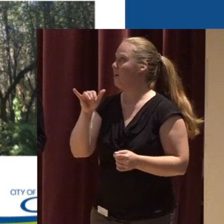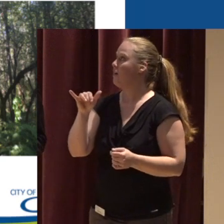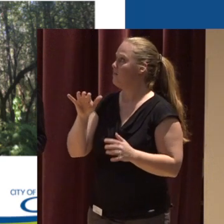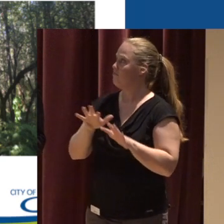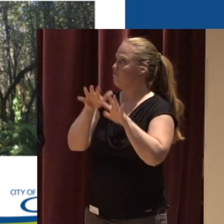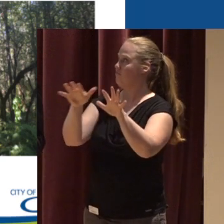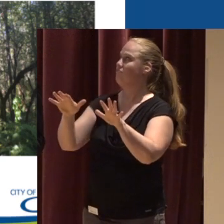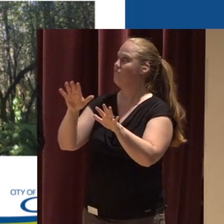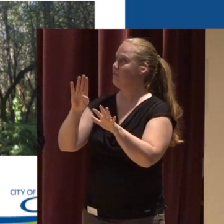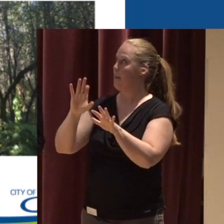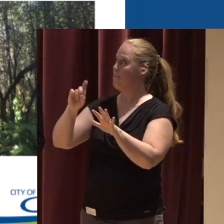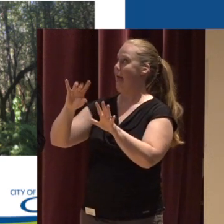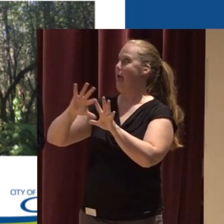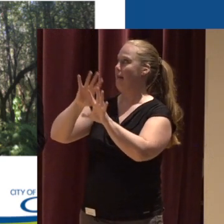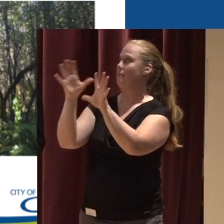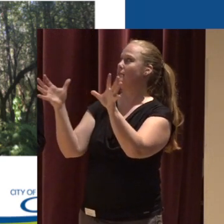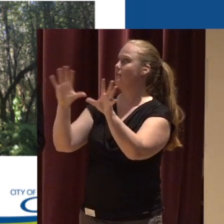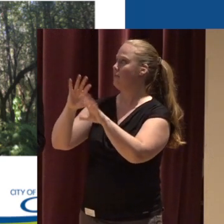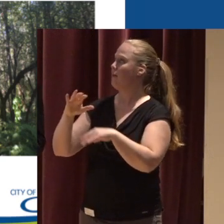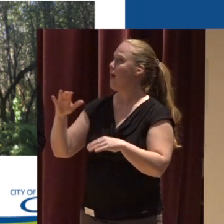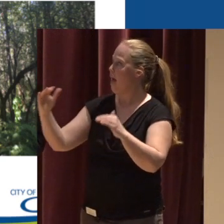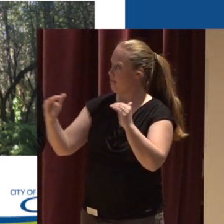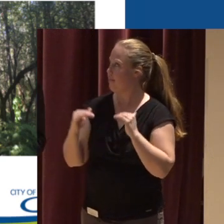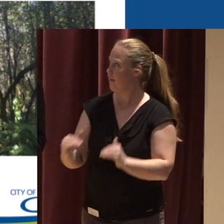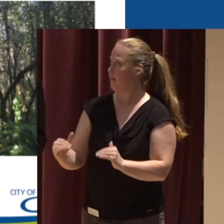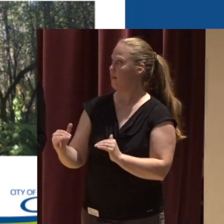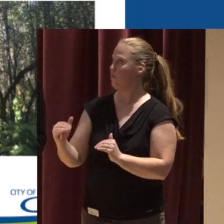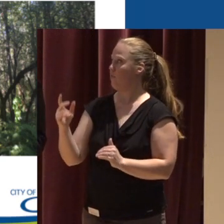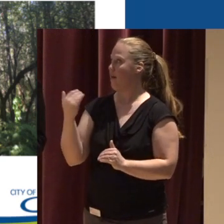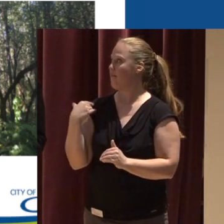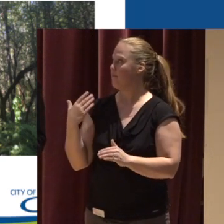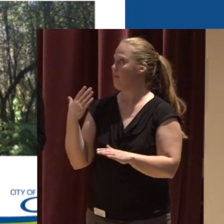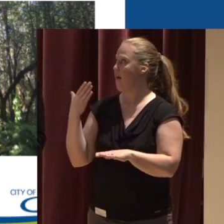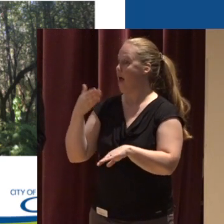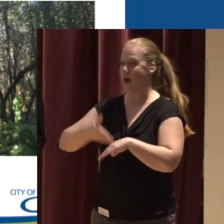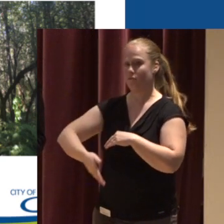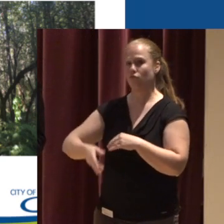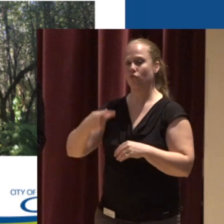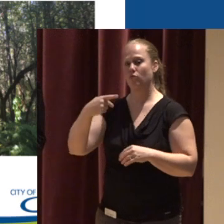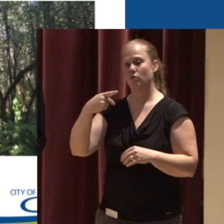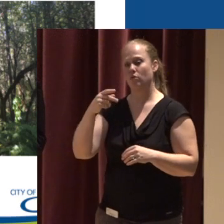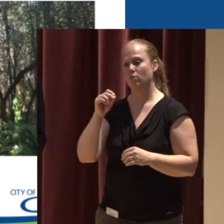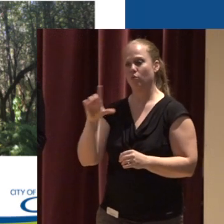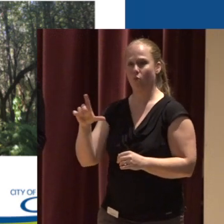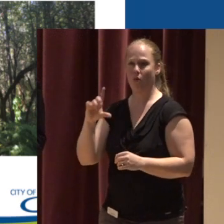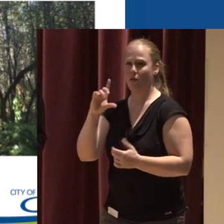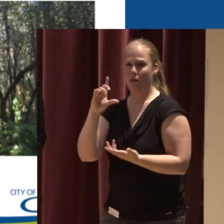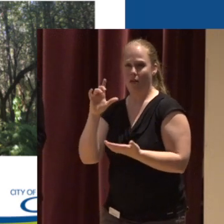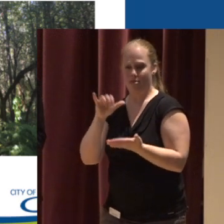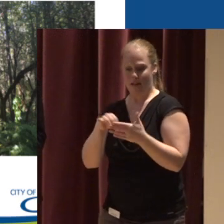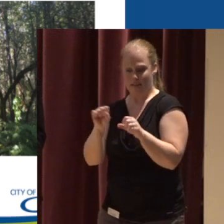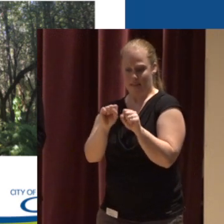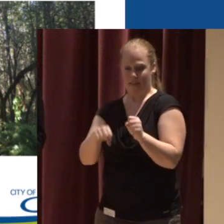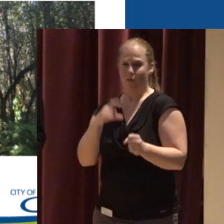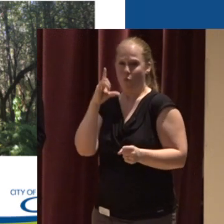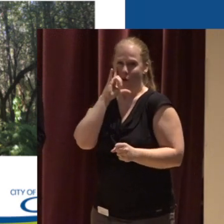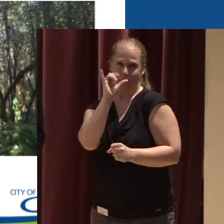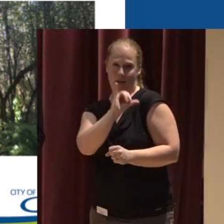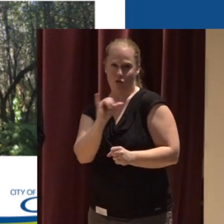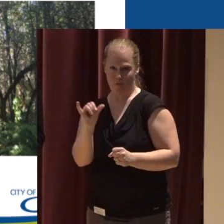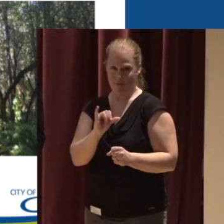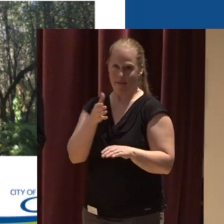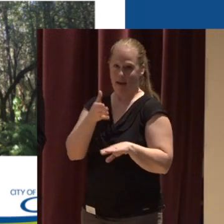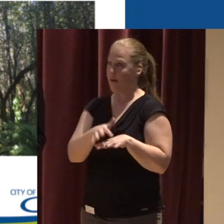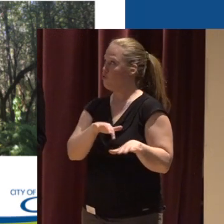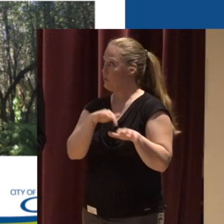conglomeration up in the top picture And then, you know, after the pool What that system can actually look like when